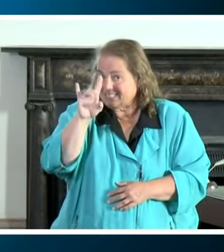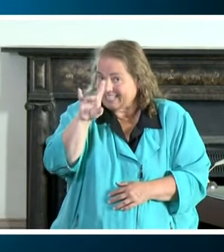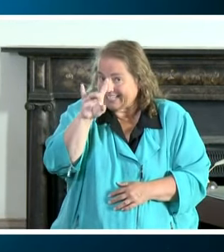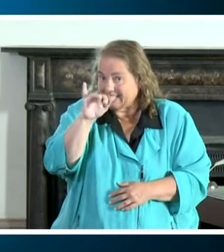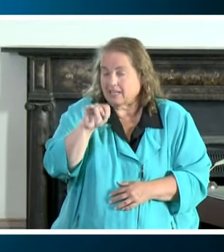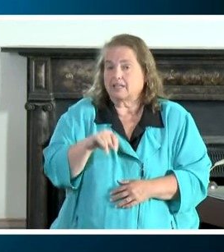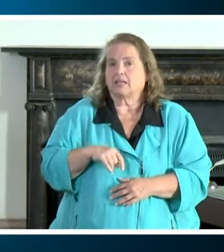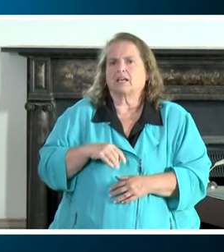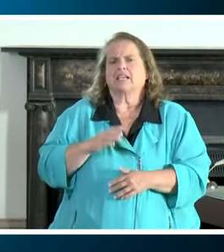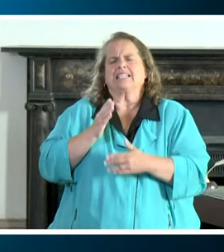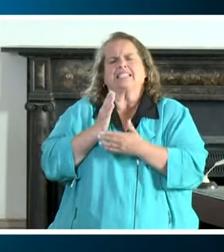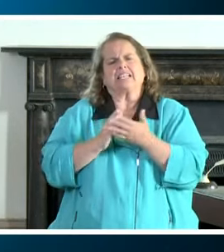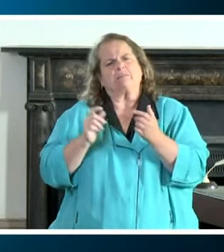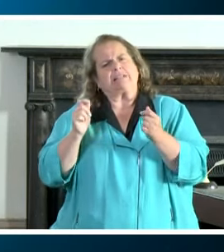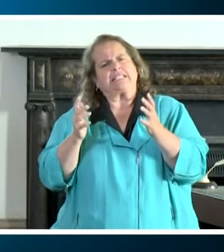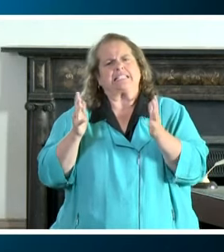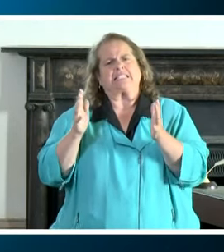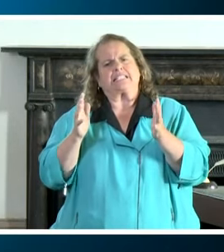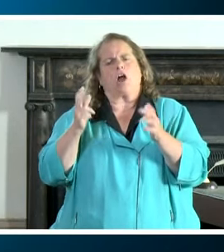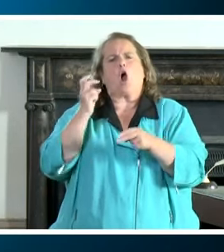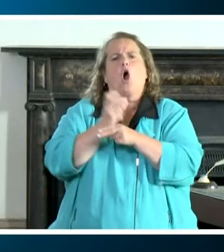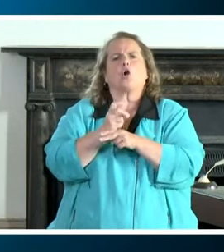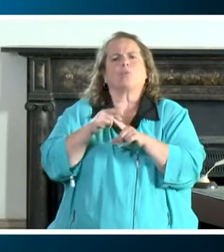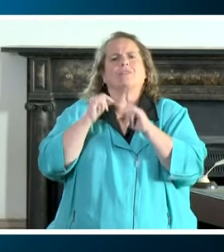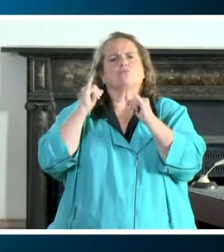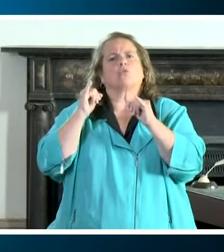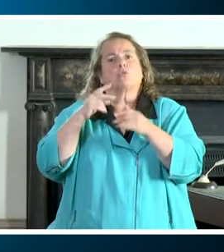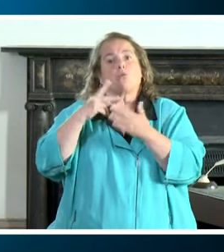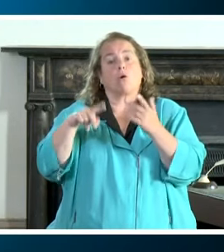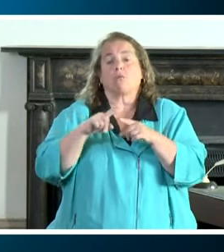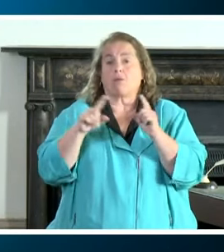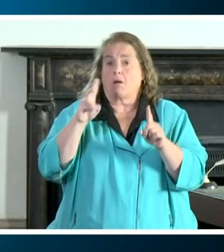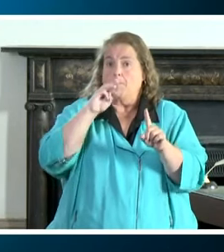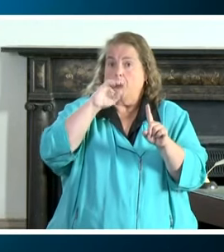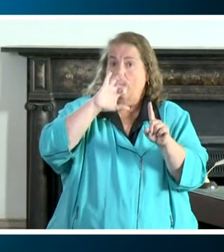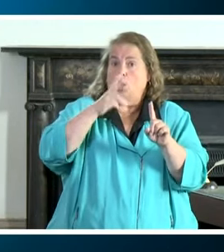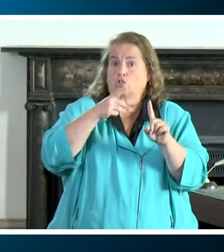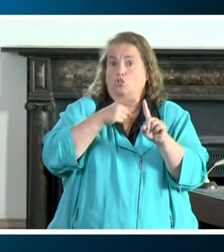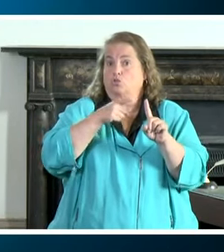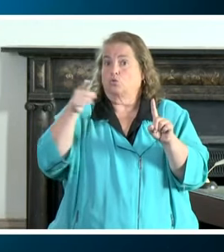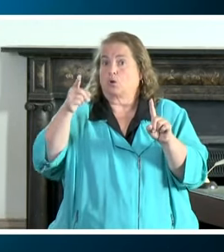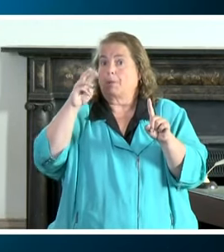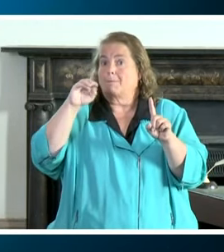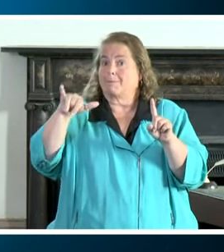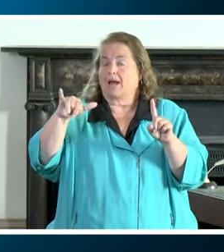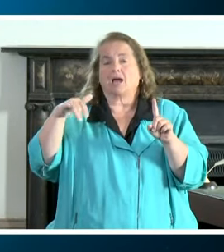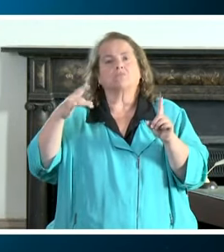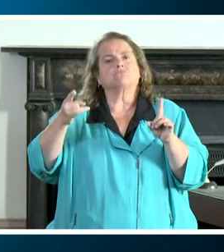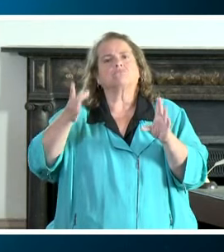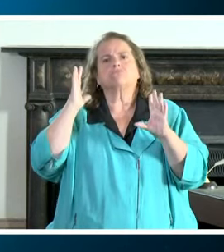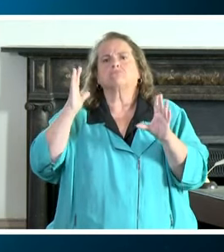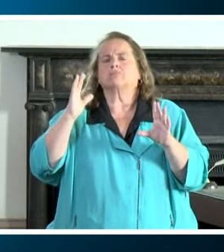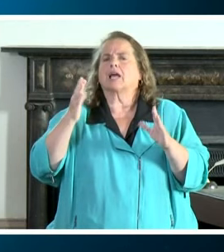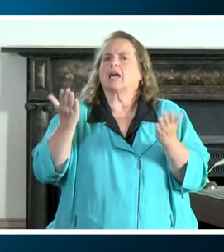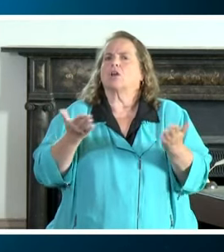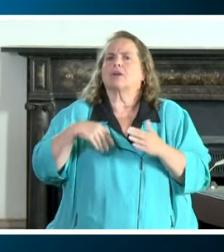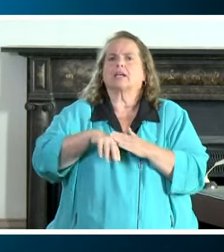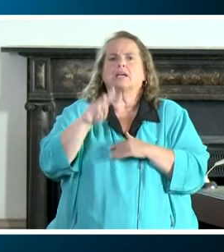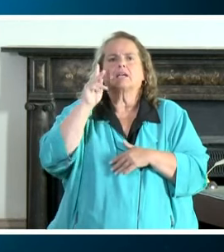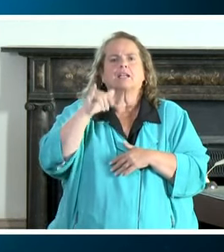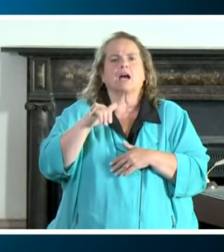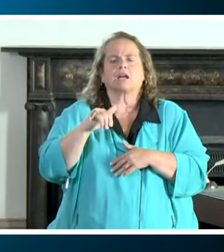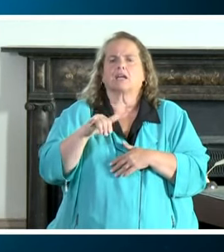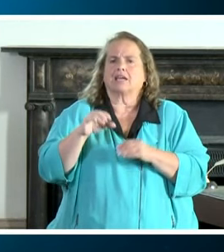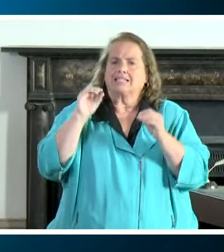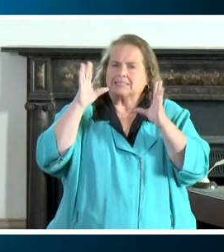-traditional instruction program but from march to may it was a heroic effort in the commonwealth on the part